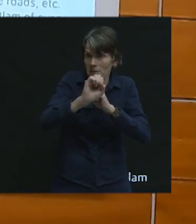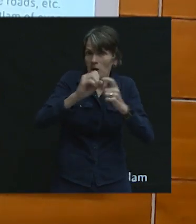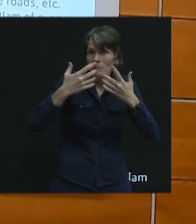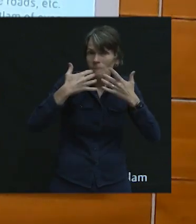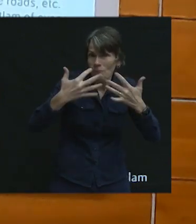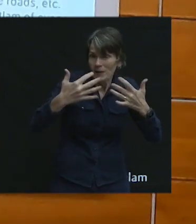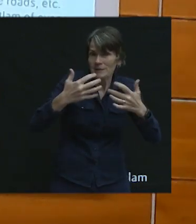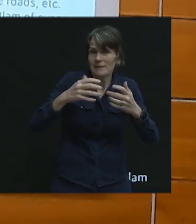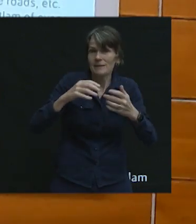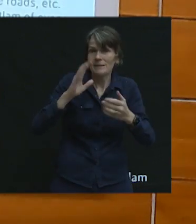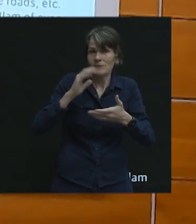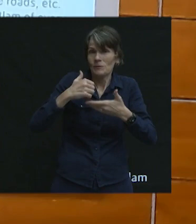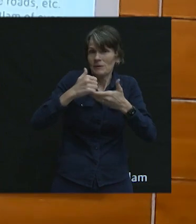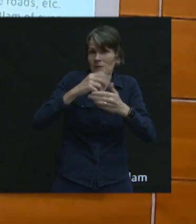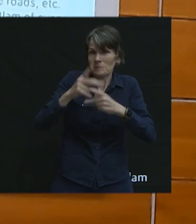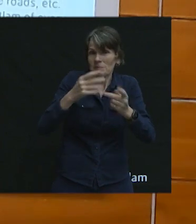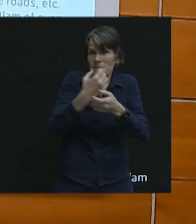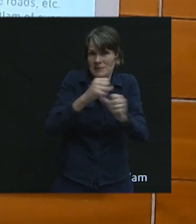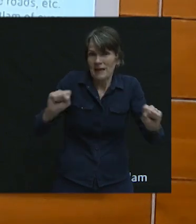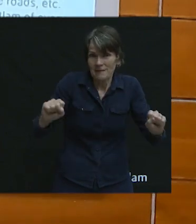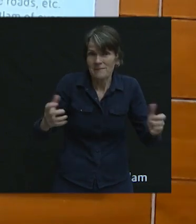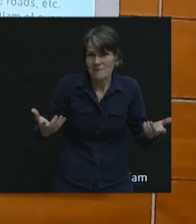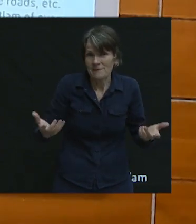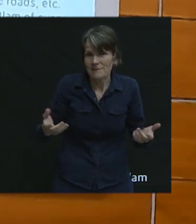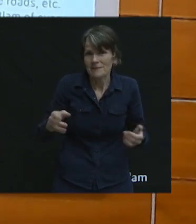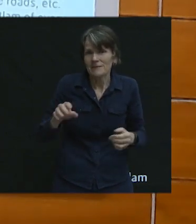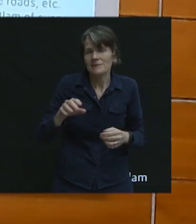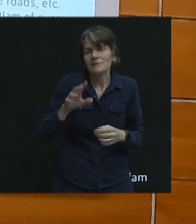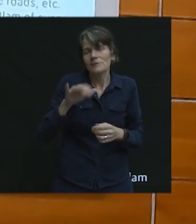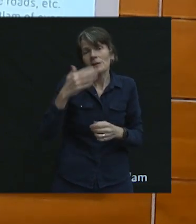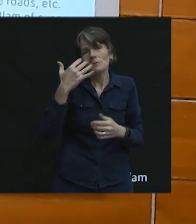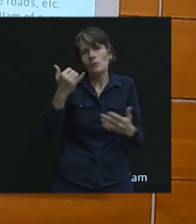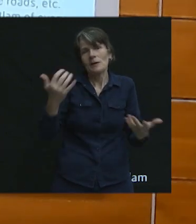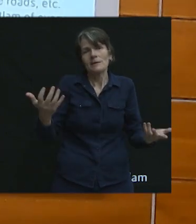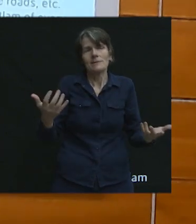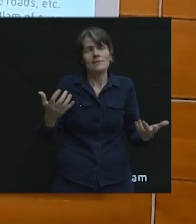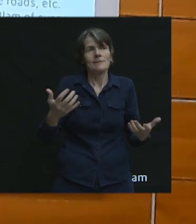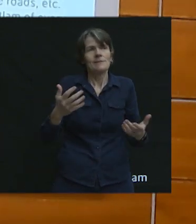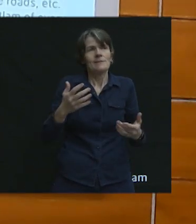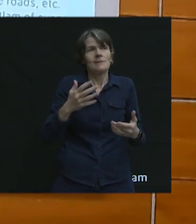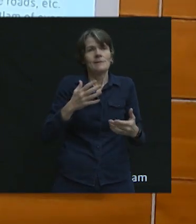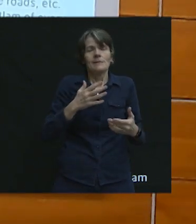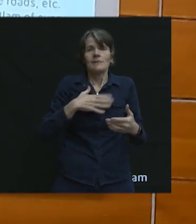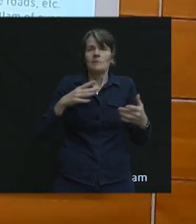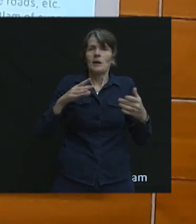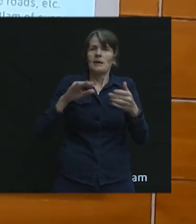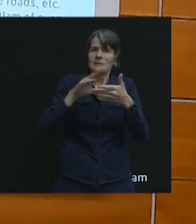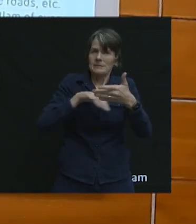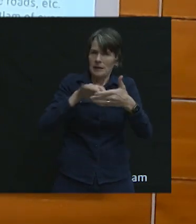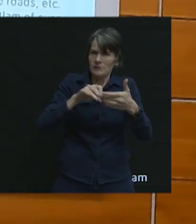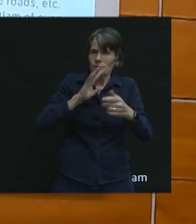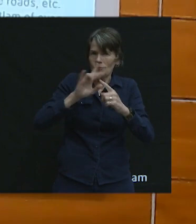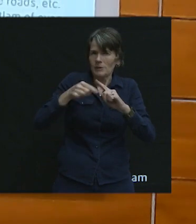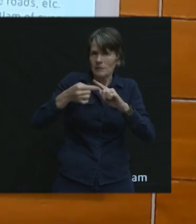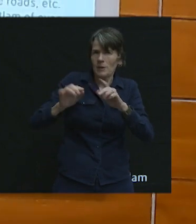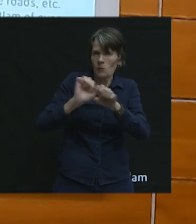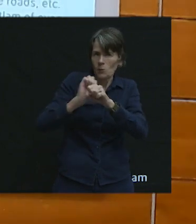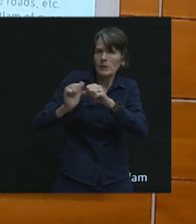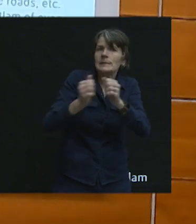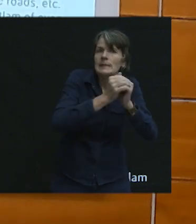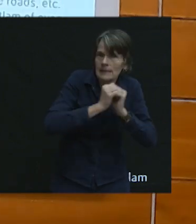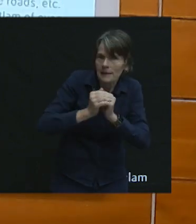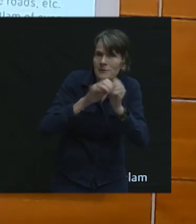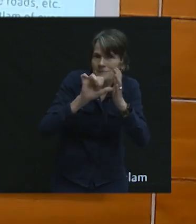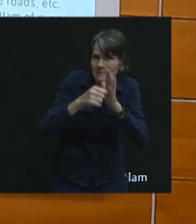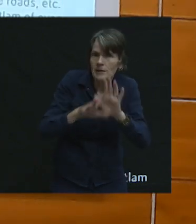and at the same time, it's going to help us be safe. So, that's why, in my little presentation, talk about collaboration and working together. That's why it's really important,